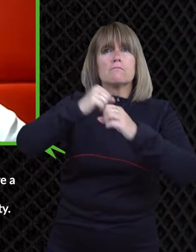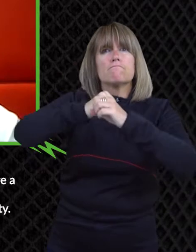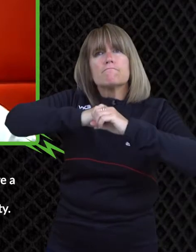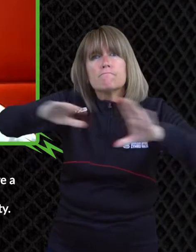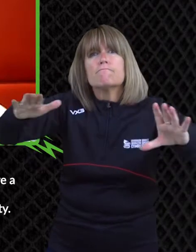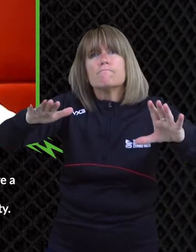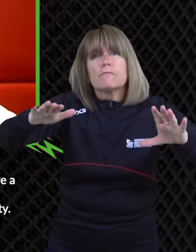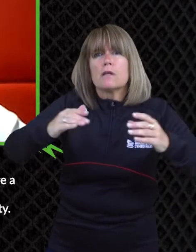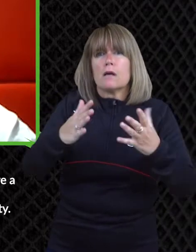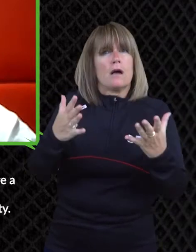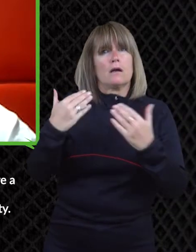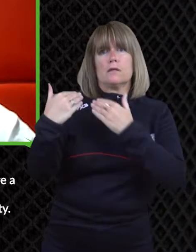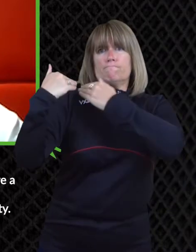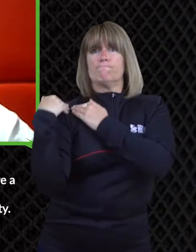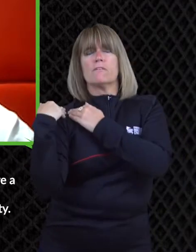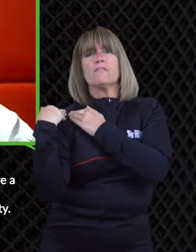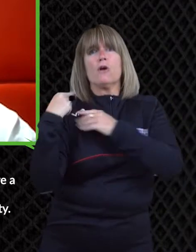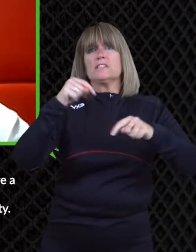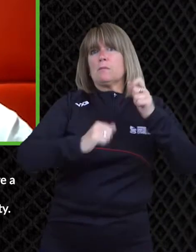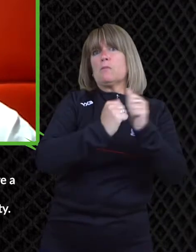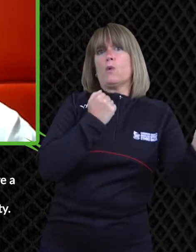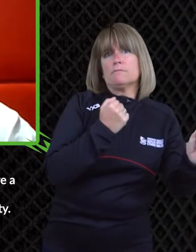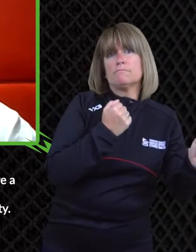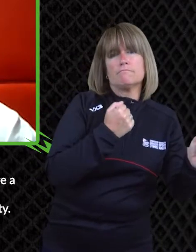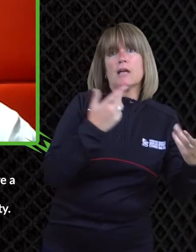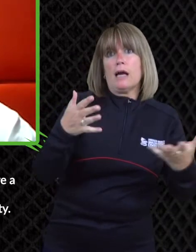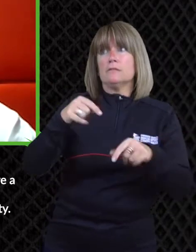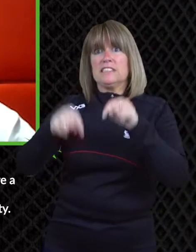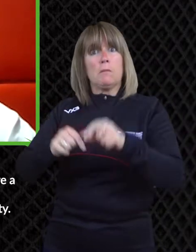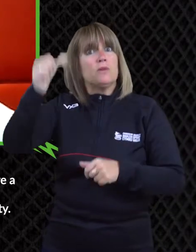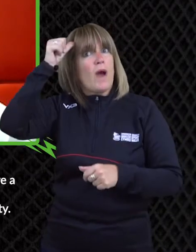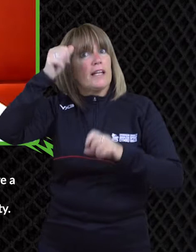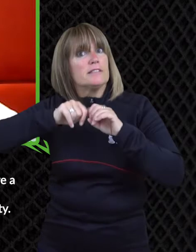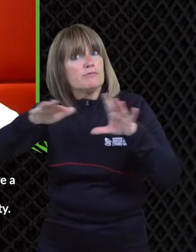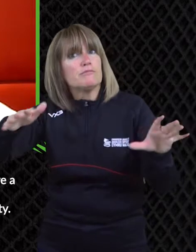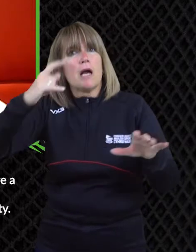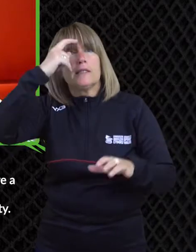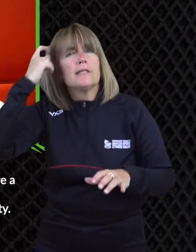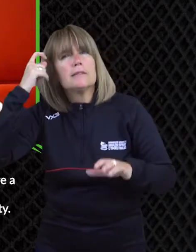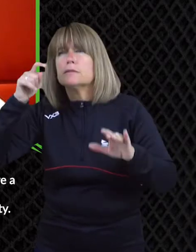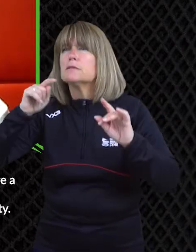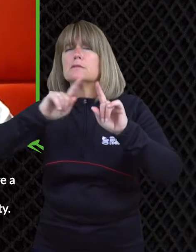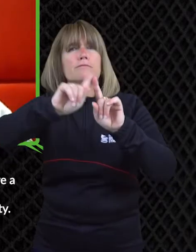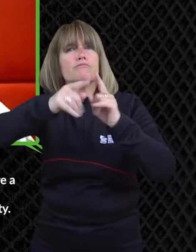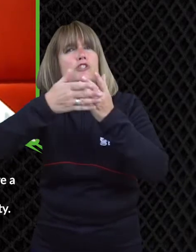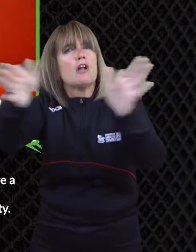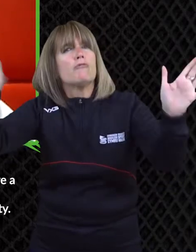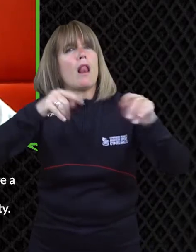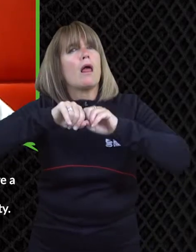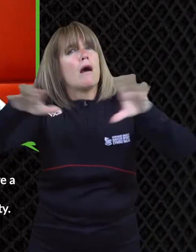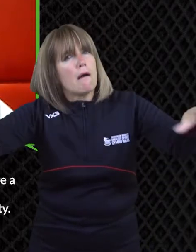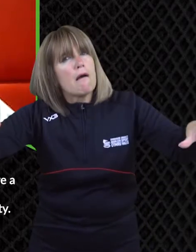definitely does have a massive role in disability sport and disability um awareness and understanding